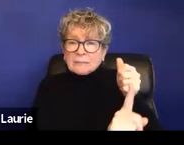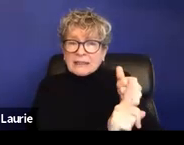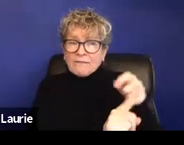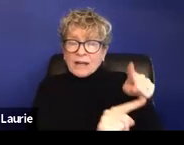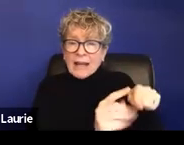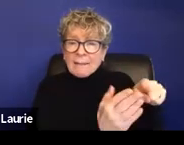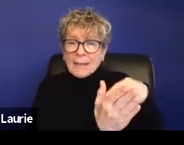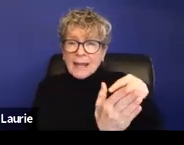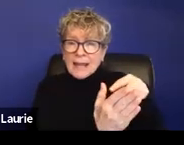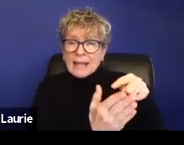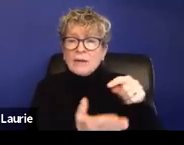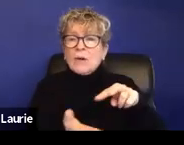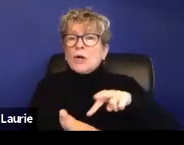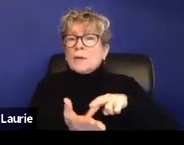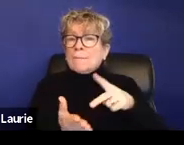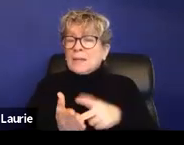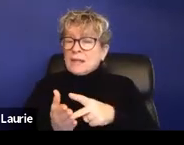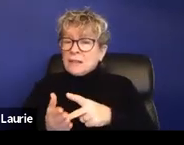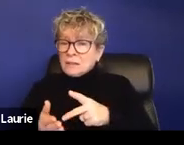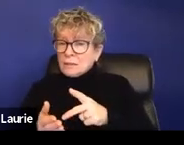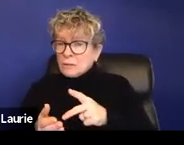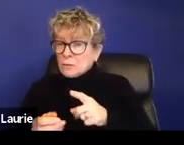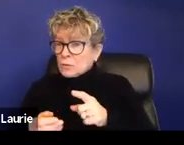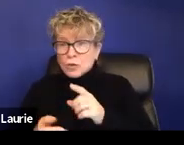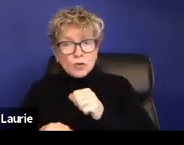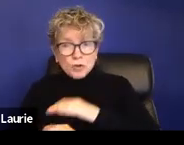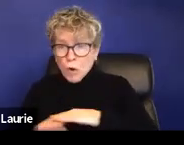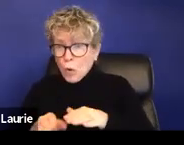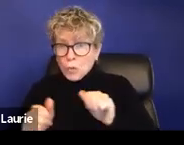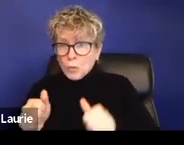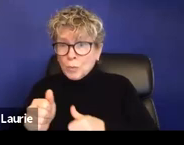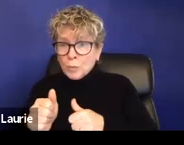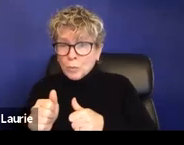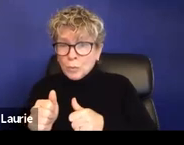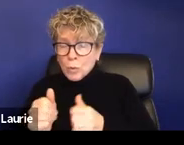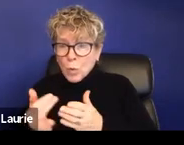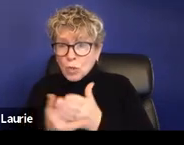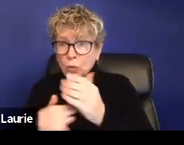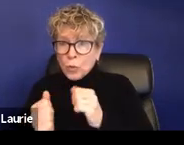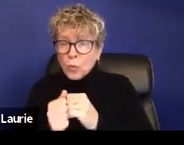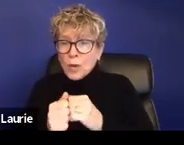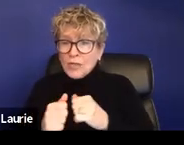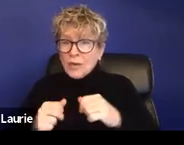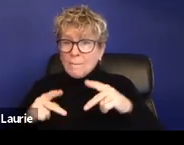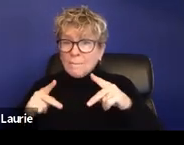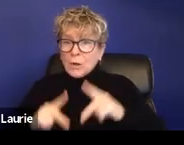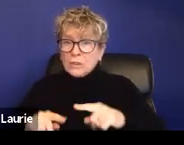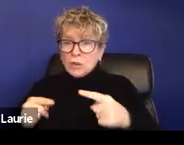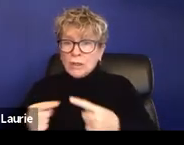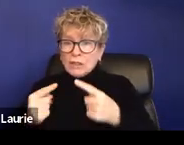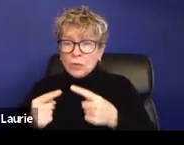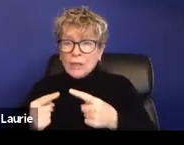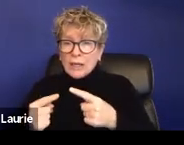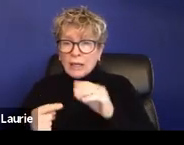can't explore a personal injury case because depending on where, um, where it happened or under